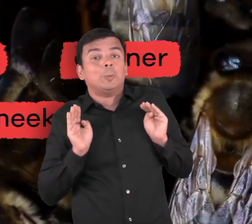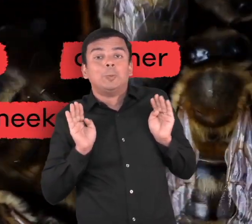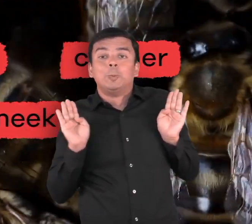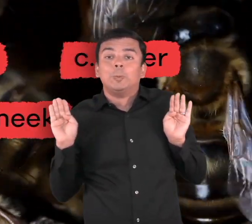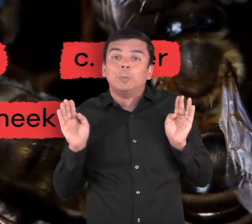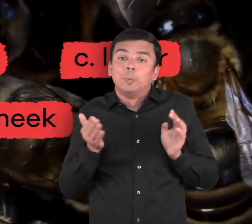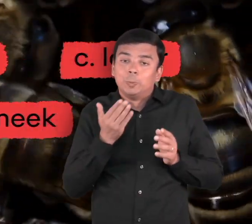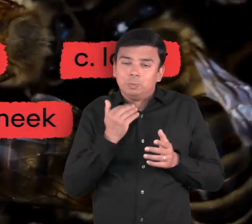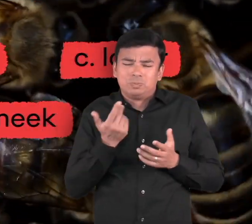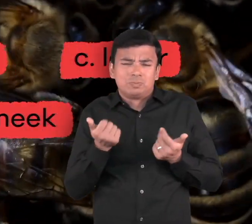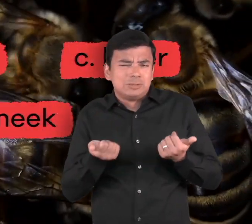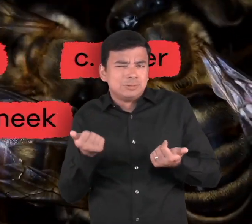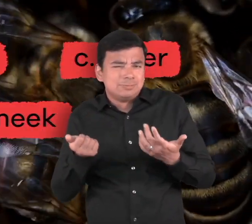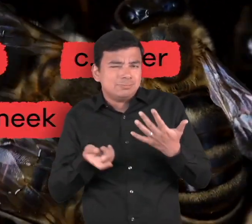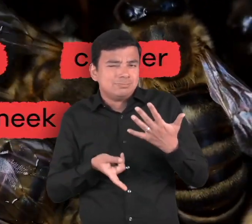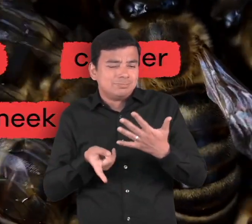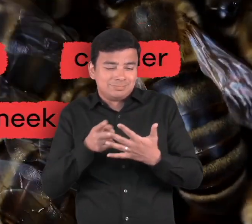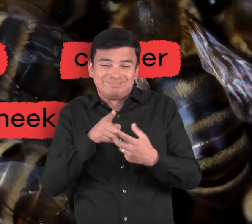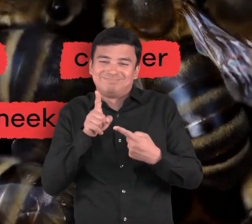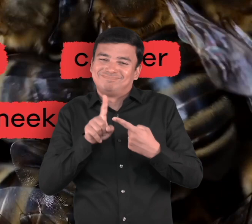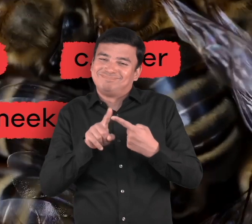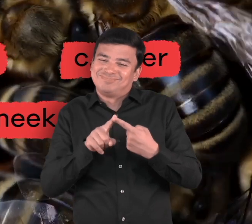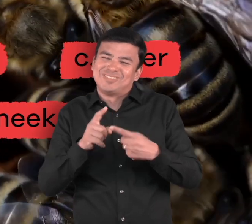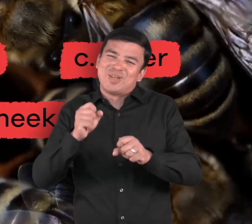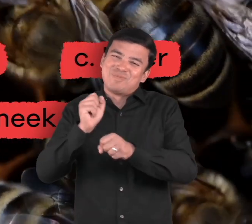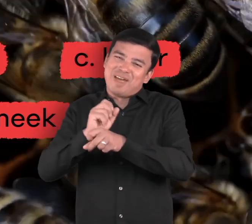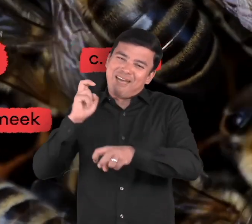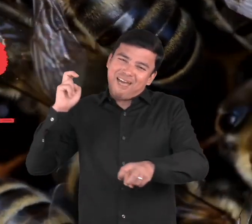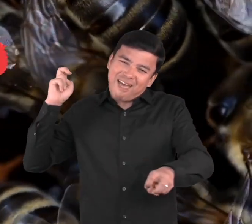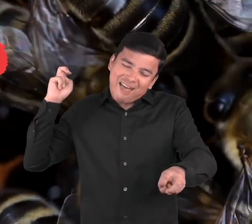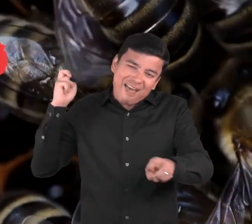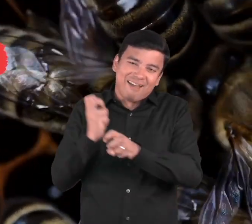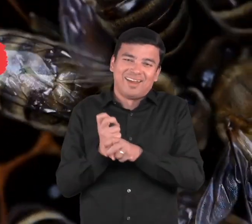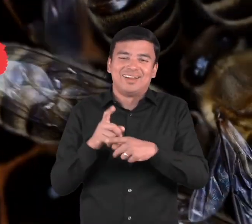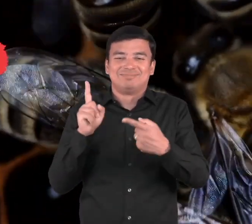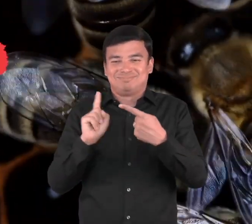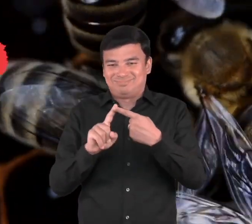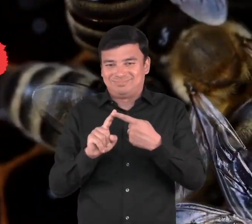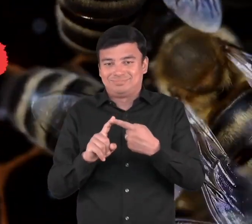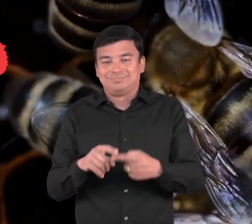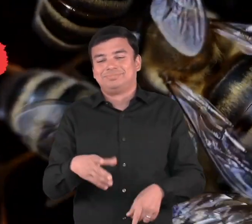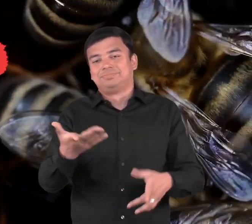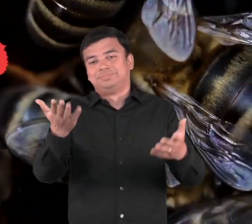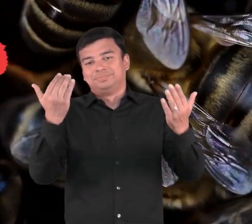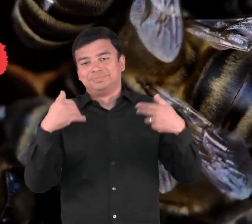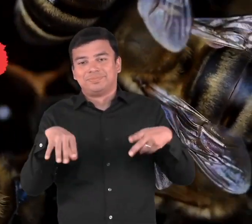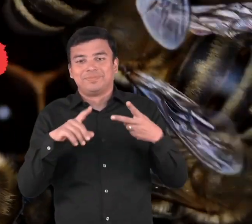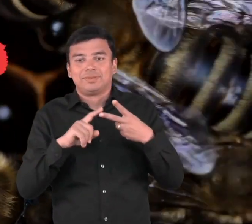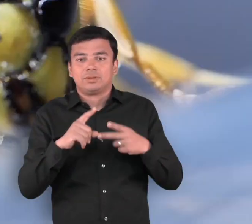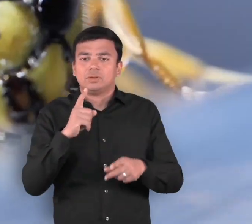Meek You got it! B. Hardworking